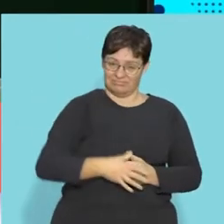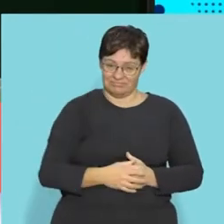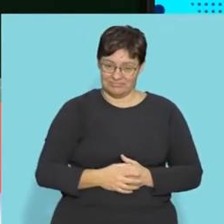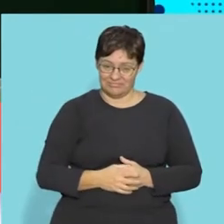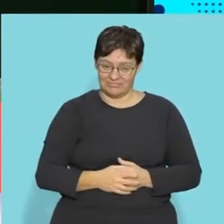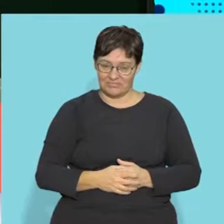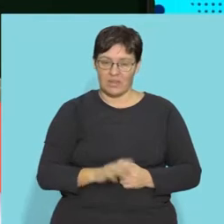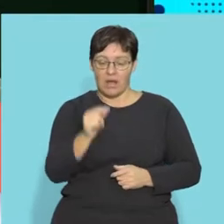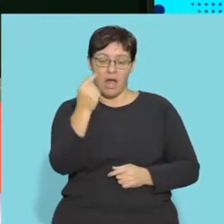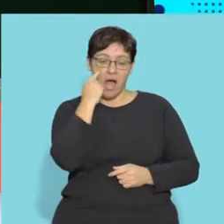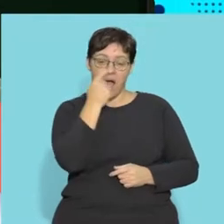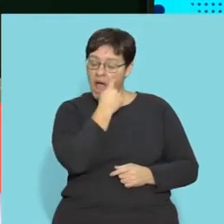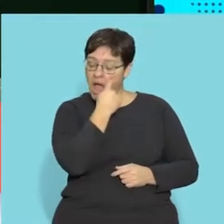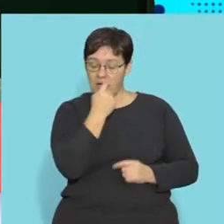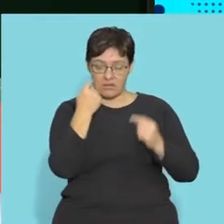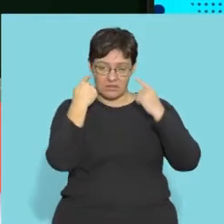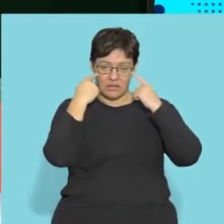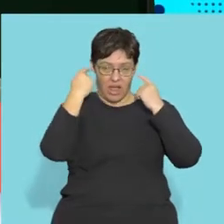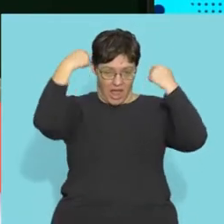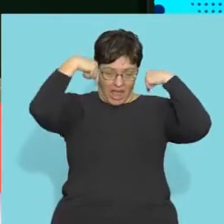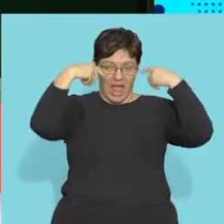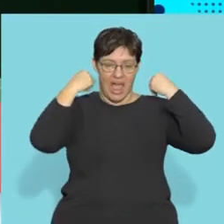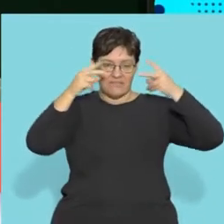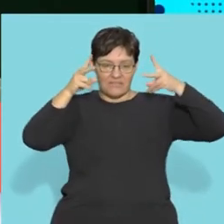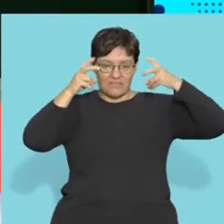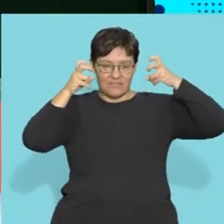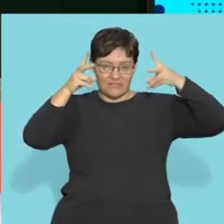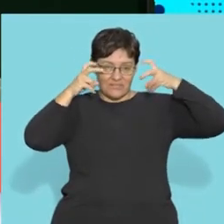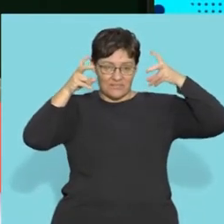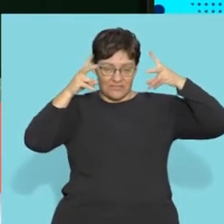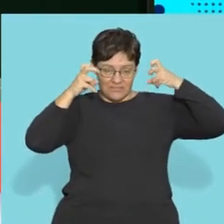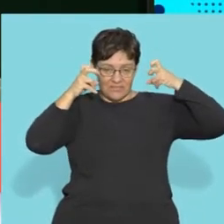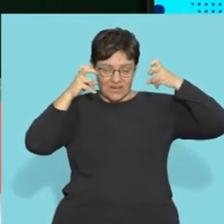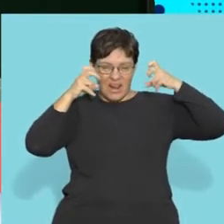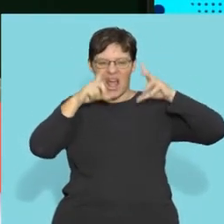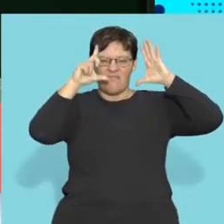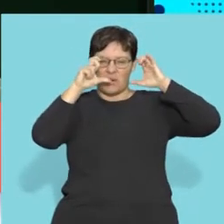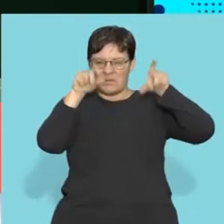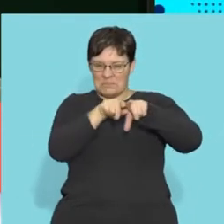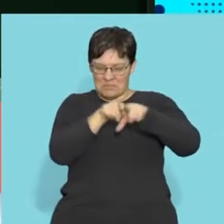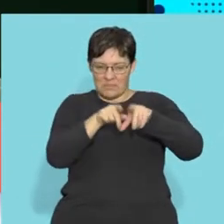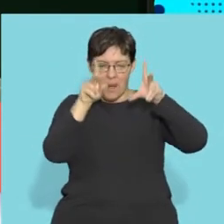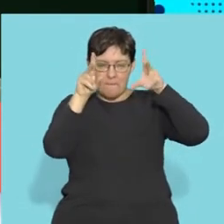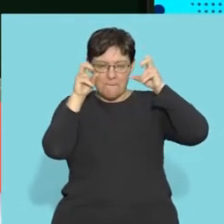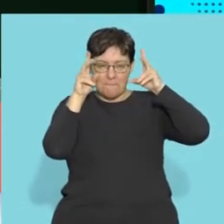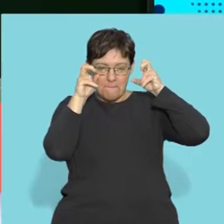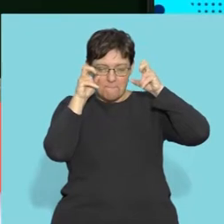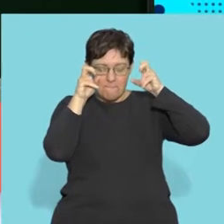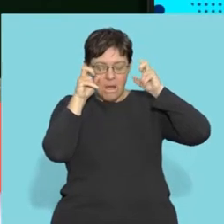light, right? So that light goes to your eye and at the back of your eye you've got photoreceptors. So it